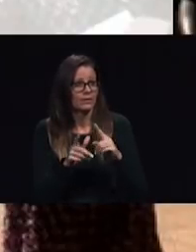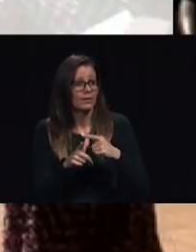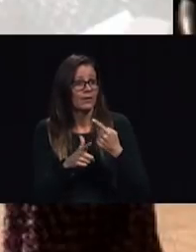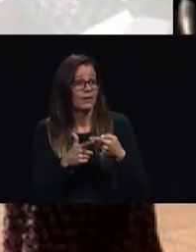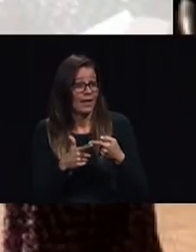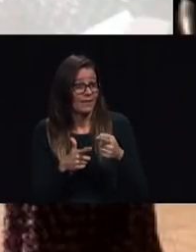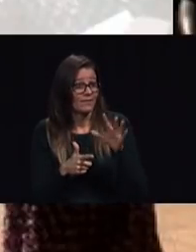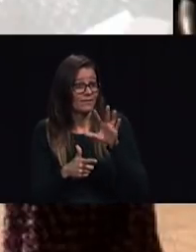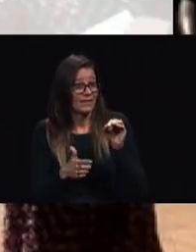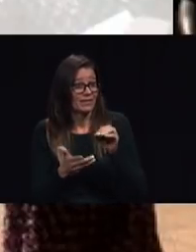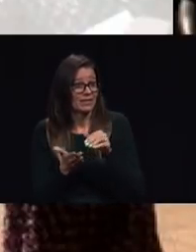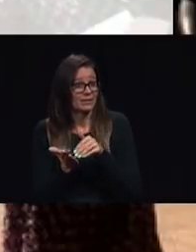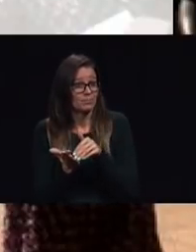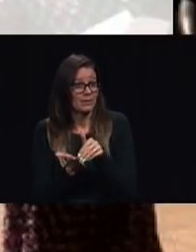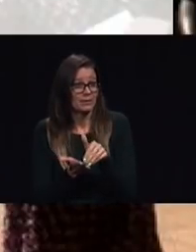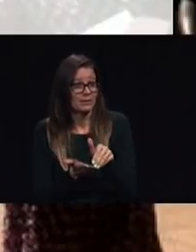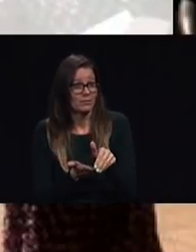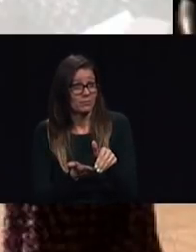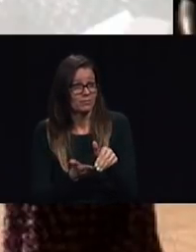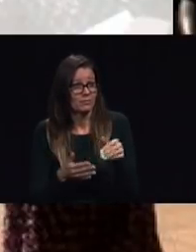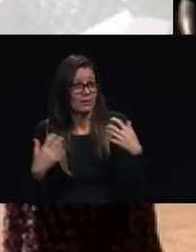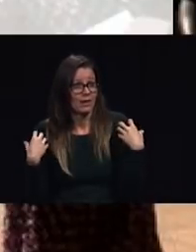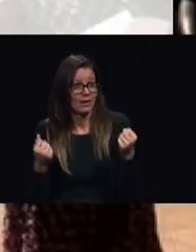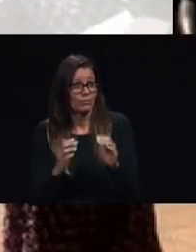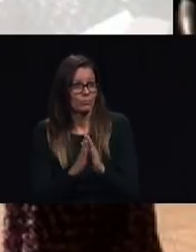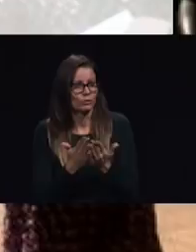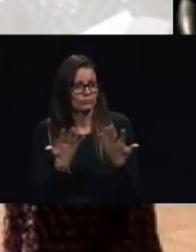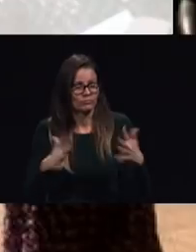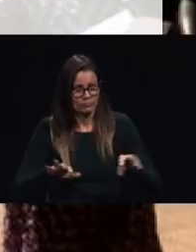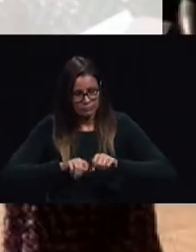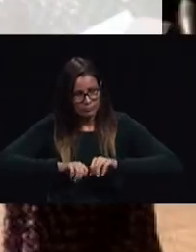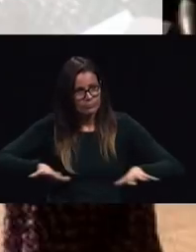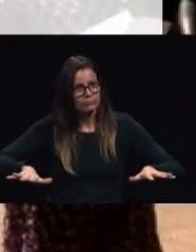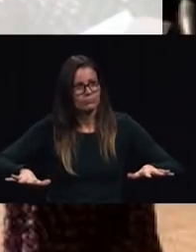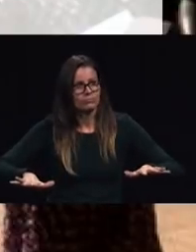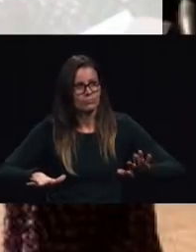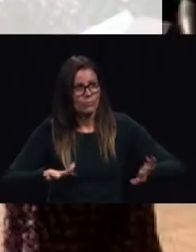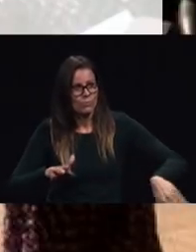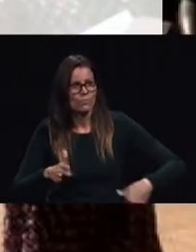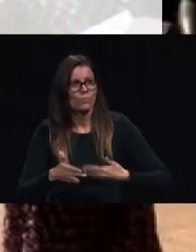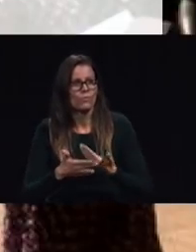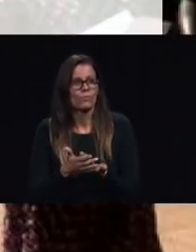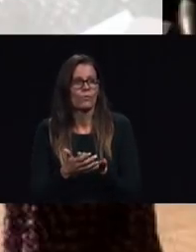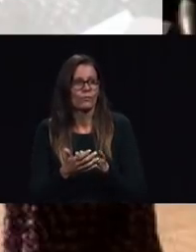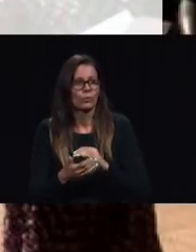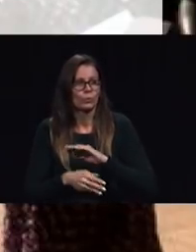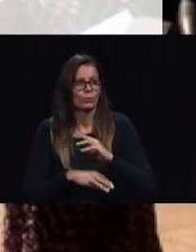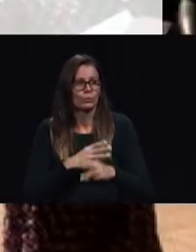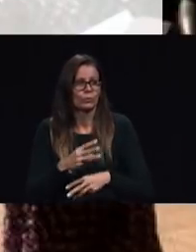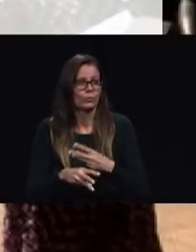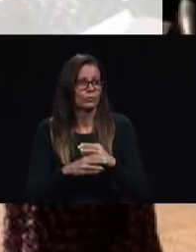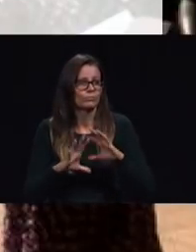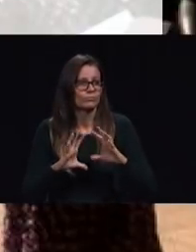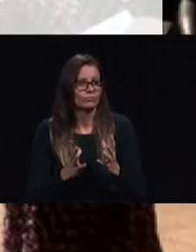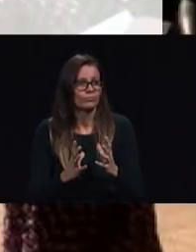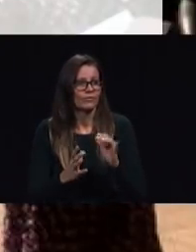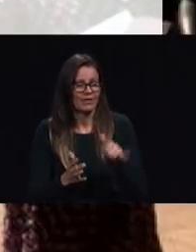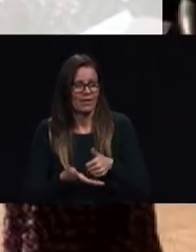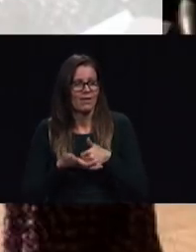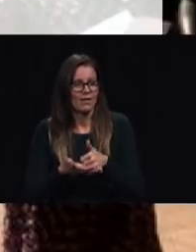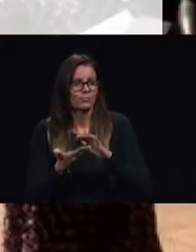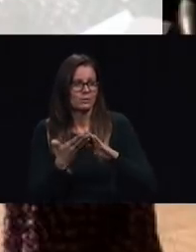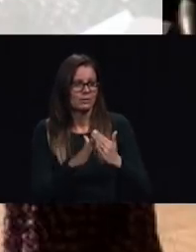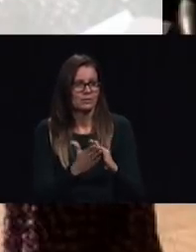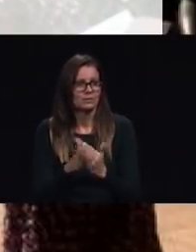books which have been circulated around the globe and continue to be a part of a mission to the cities so how do we do